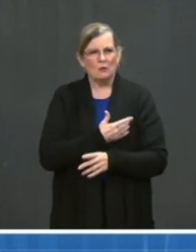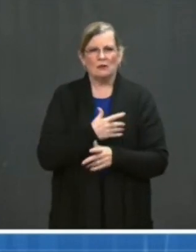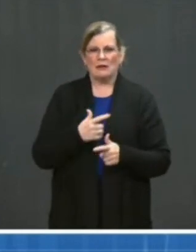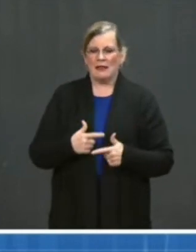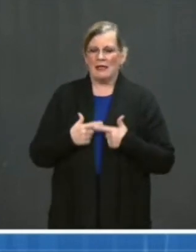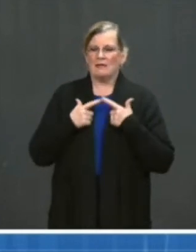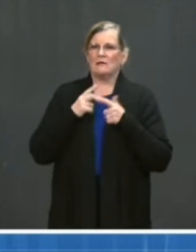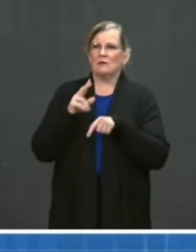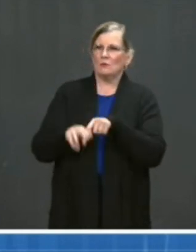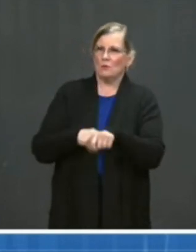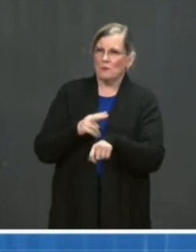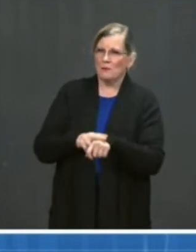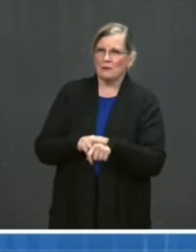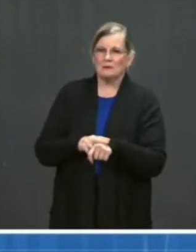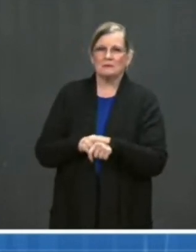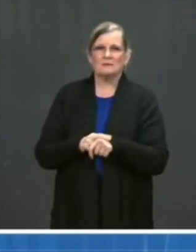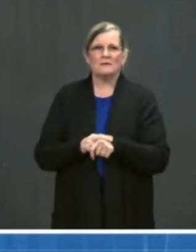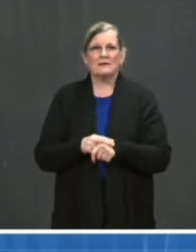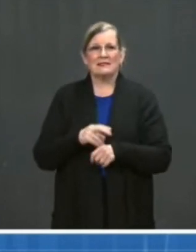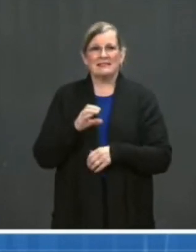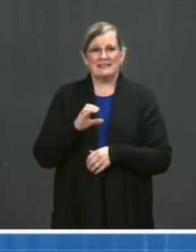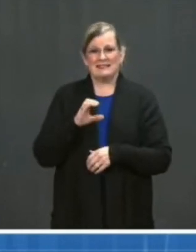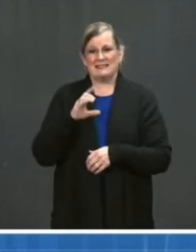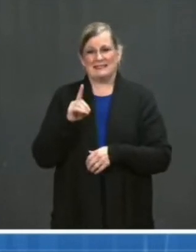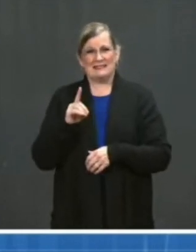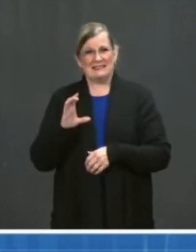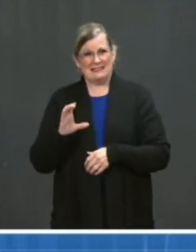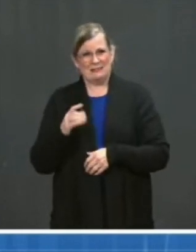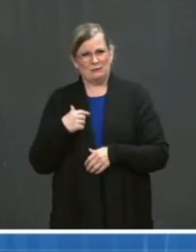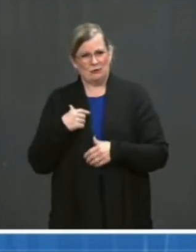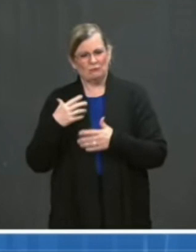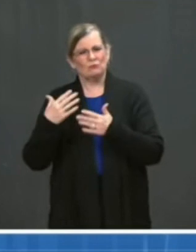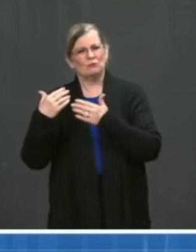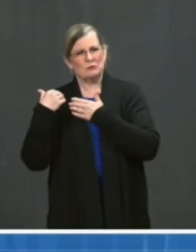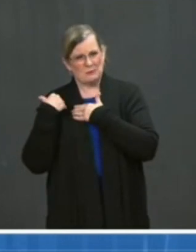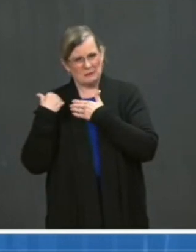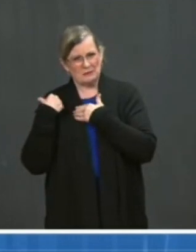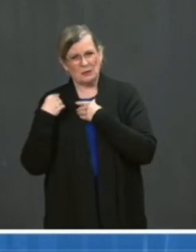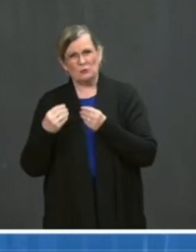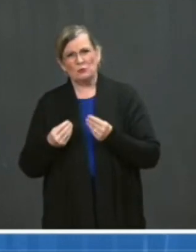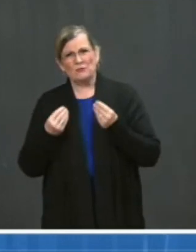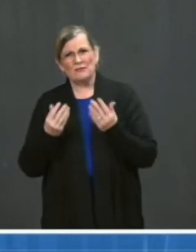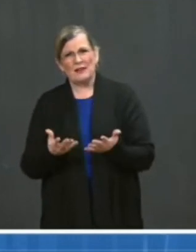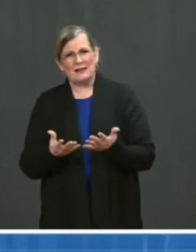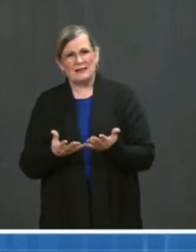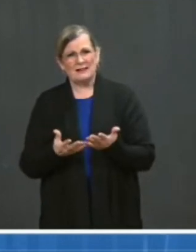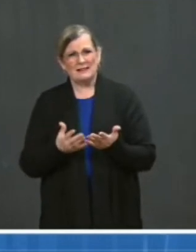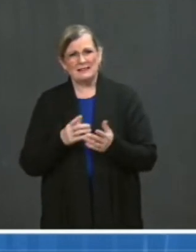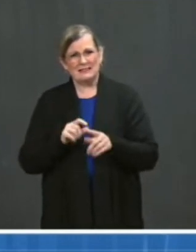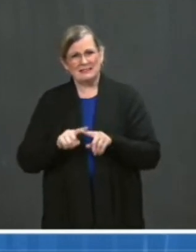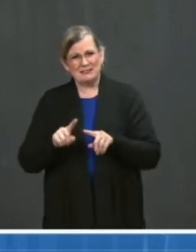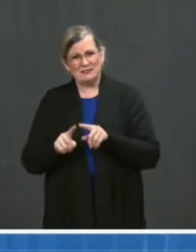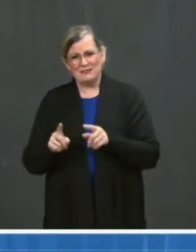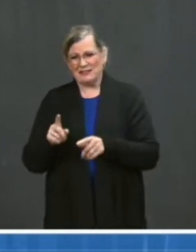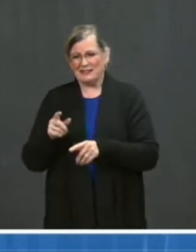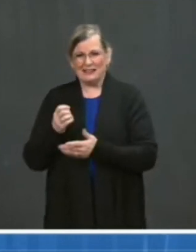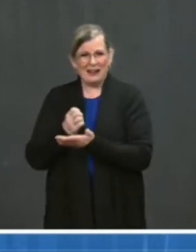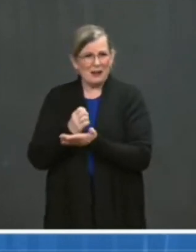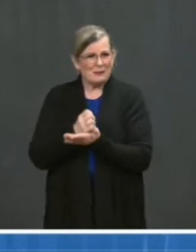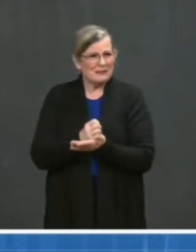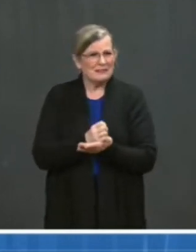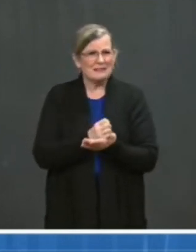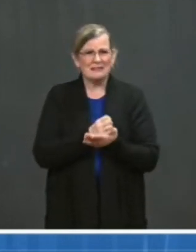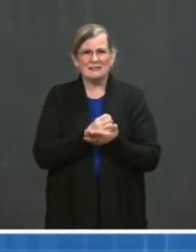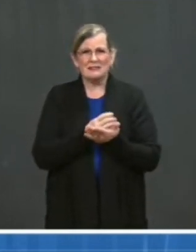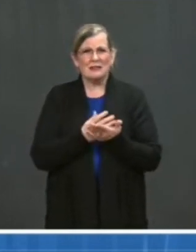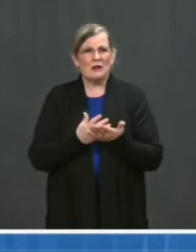we at CDC have the responsibility to provide you with science-based recommendations on the activities that can safely resume.